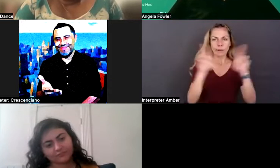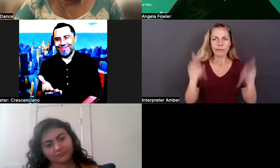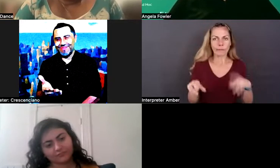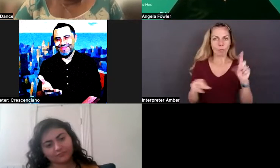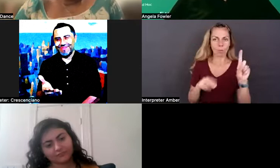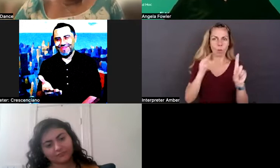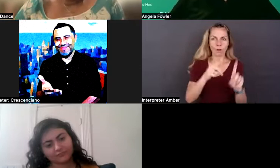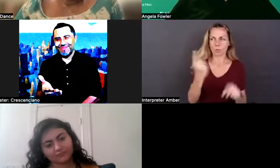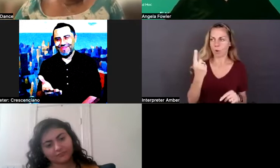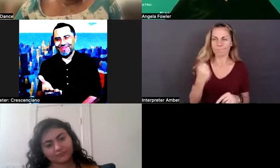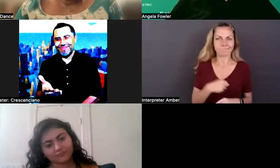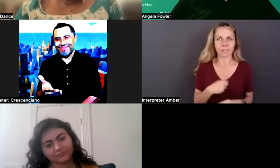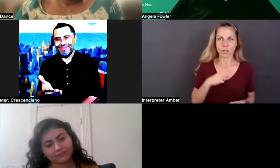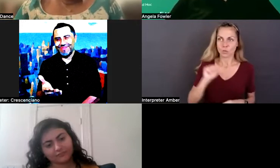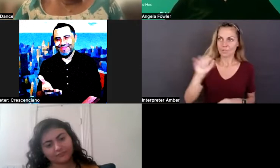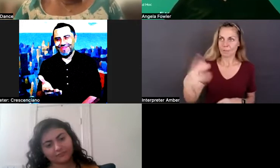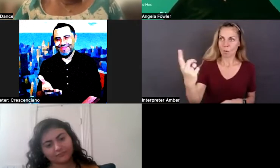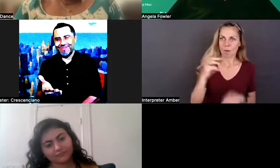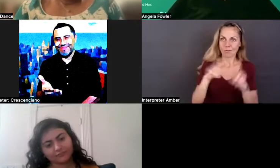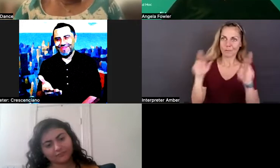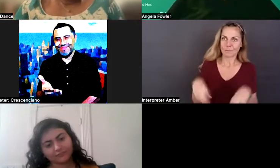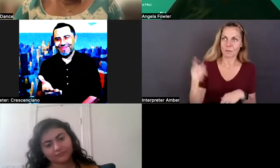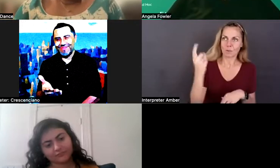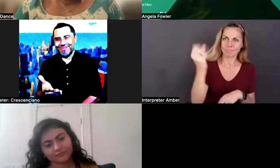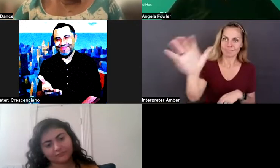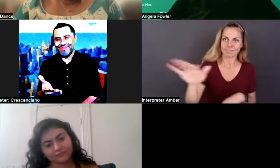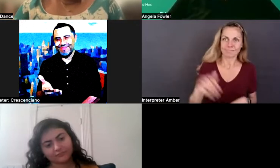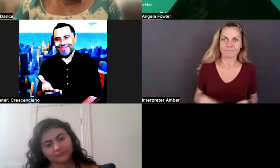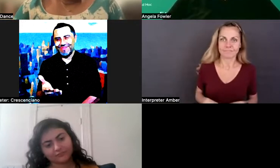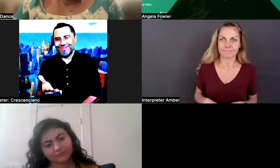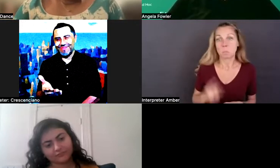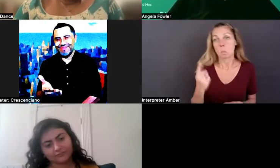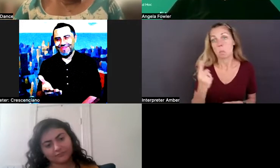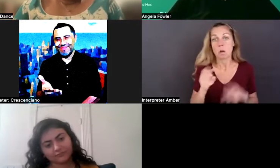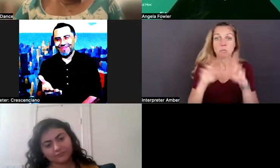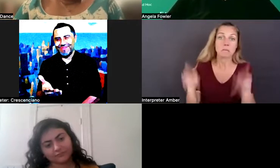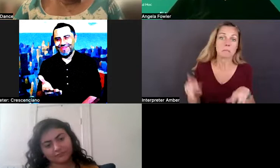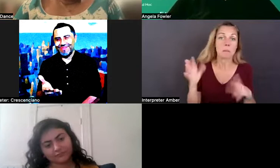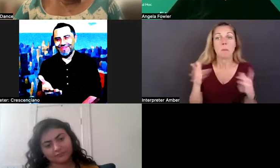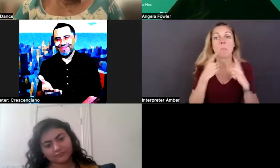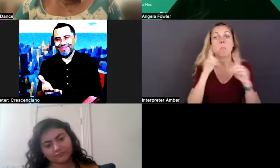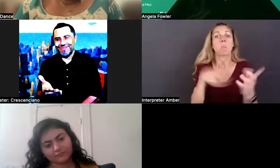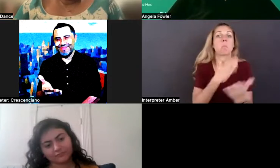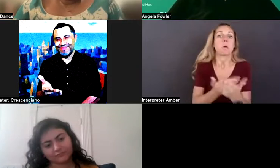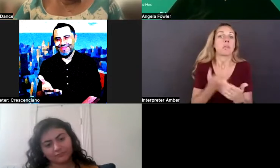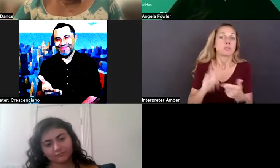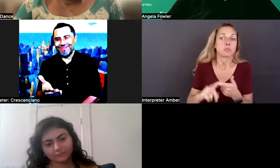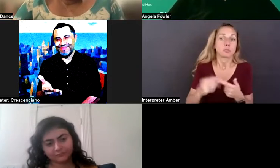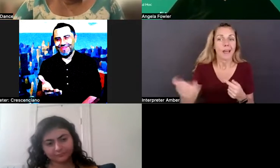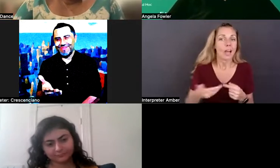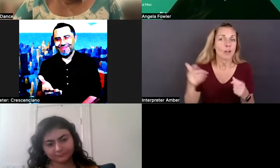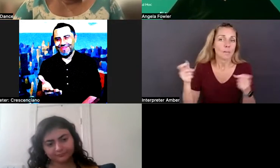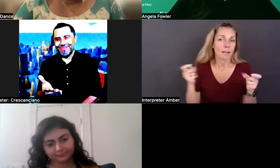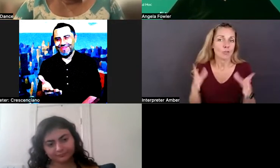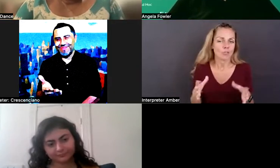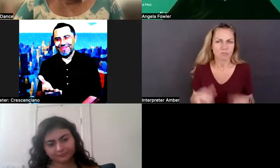right? You submit one resume, one resume goes in, and one resume may get to a hiring manager. Okay? That's a pretty terrible ratio.